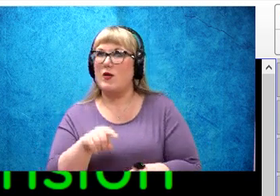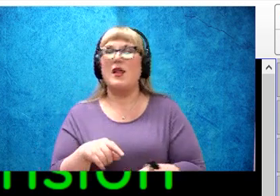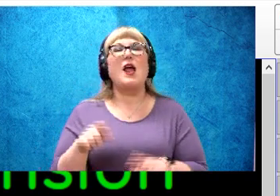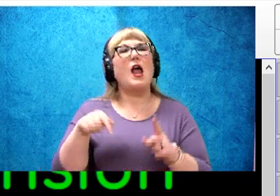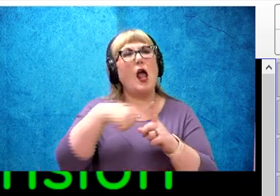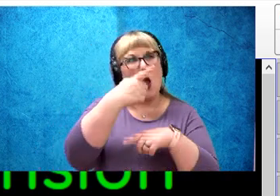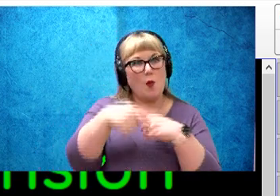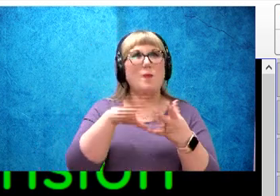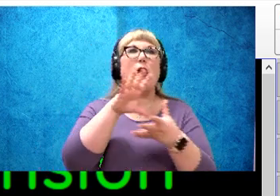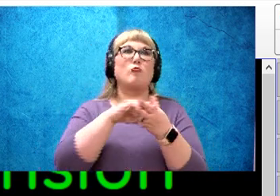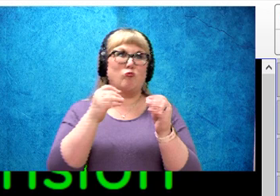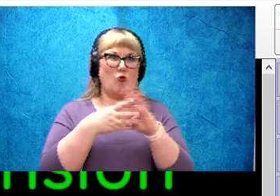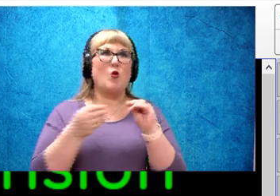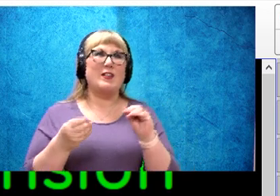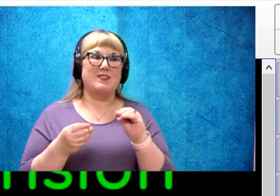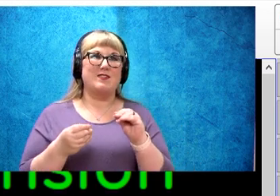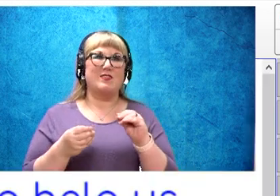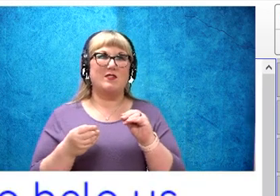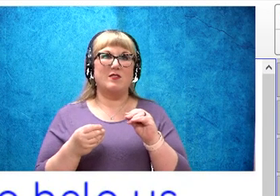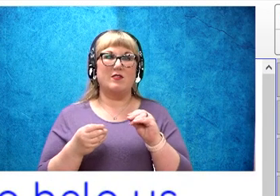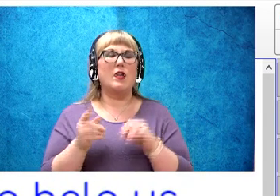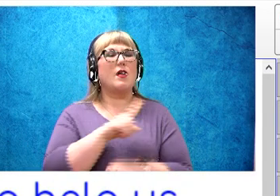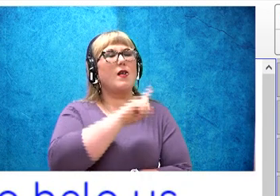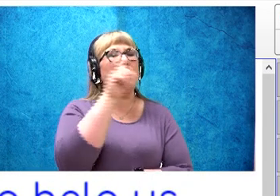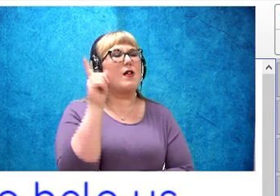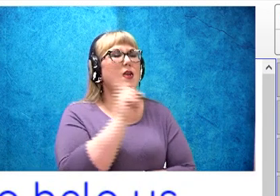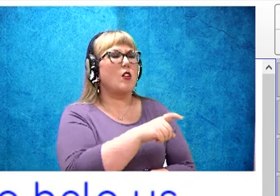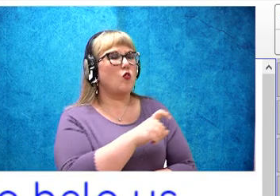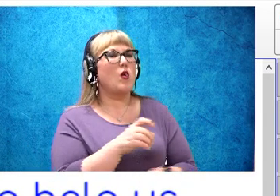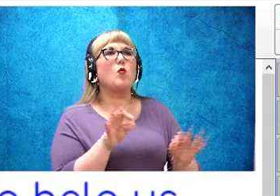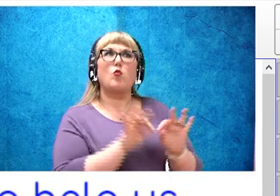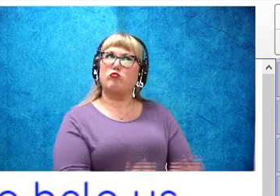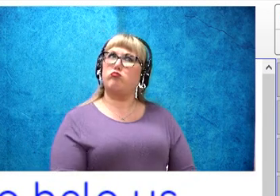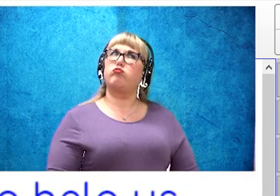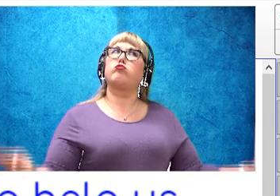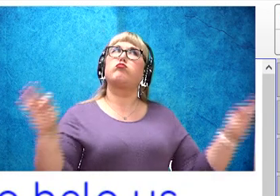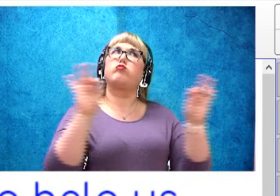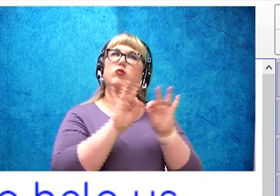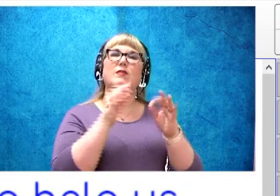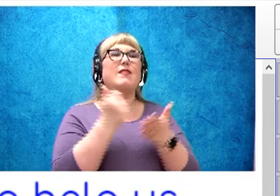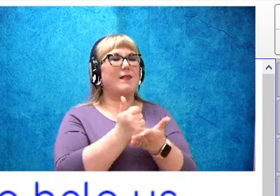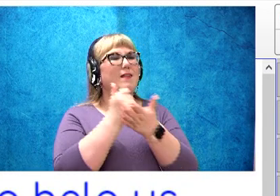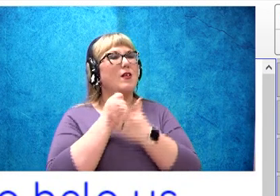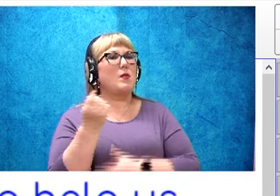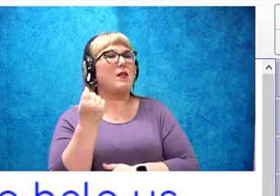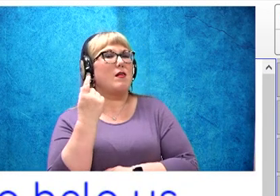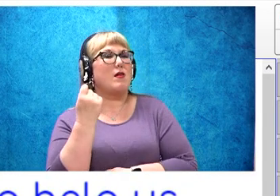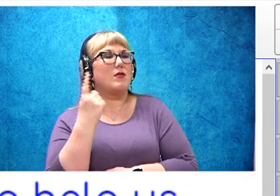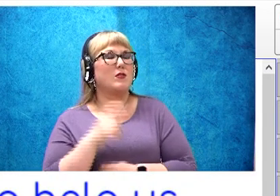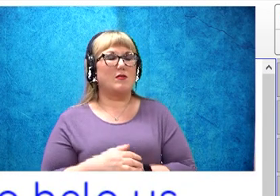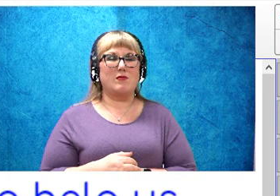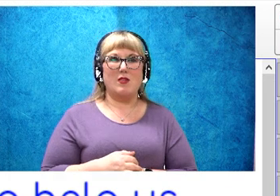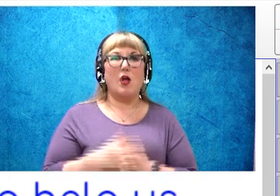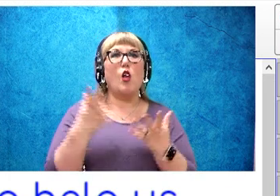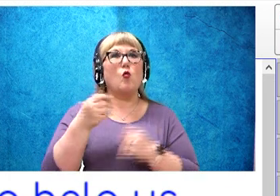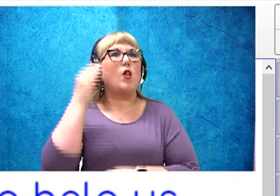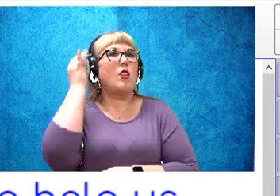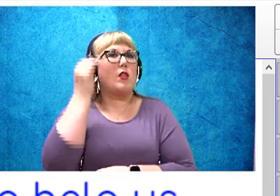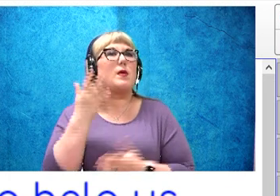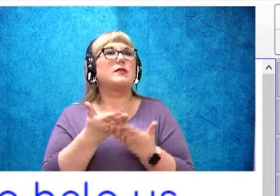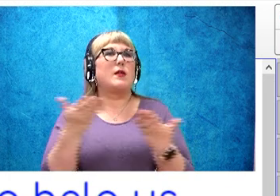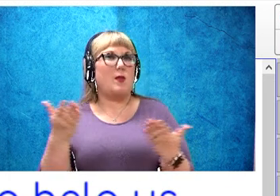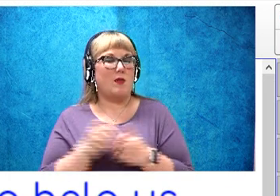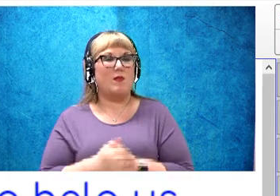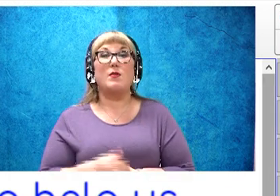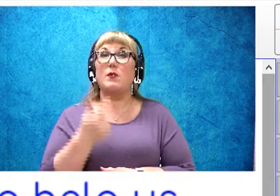details in a text, asking questions is very important to help us understand, I want you to think about something,